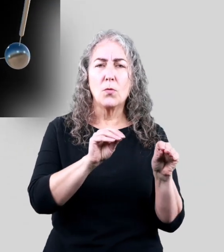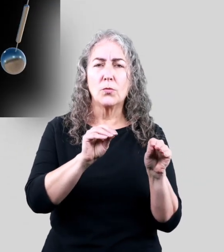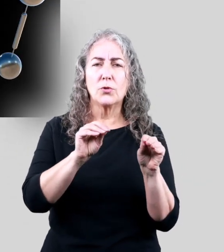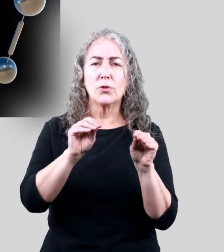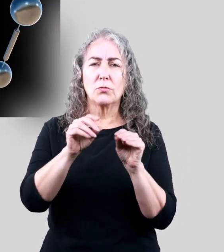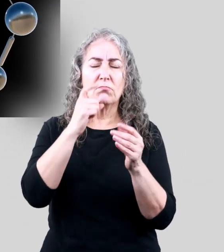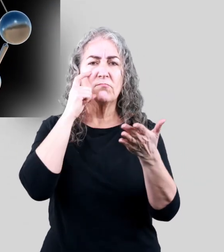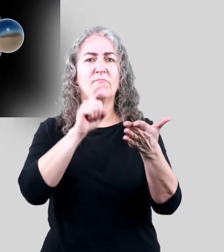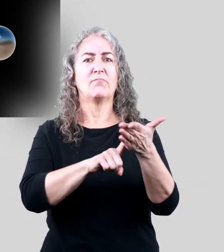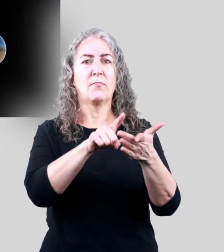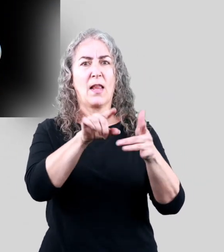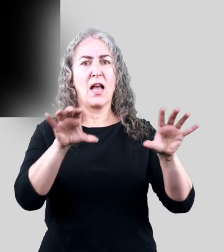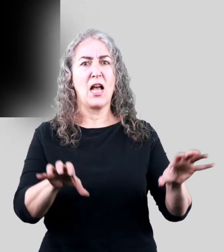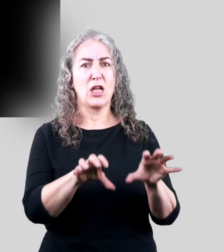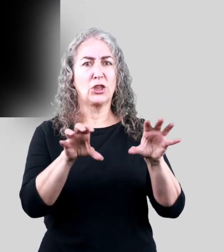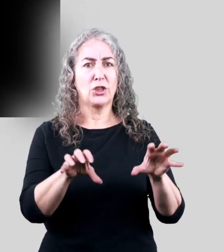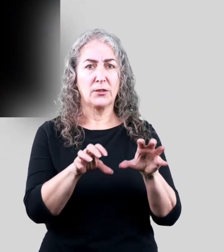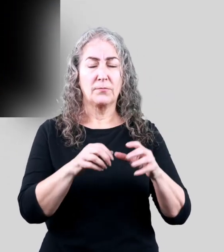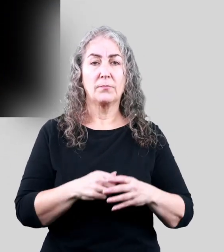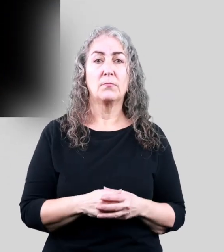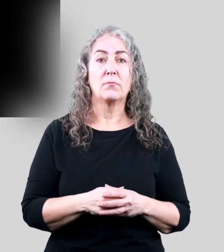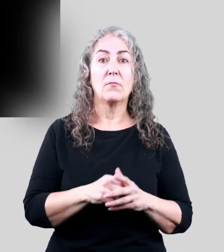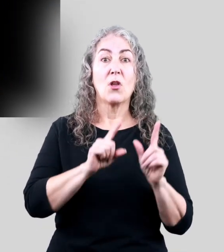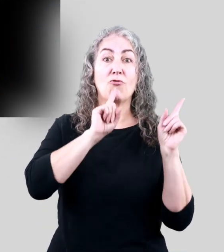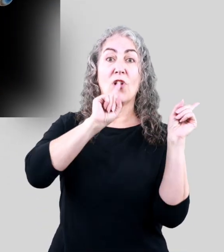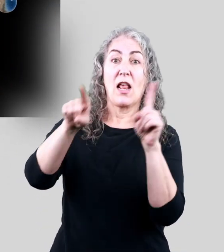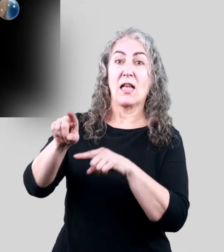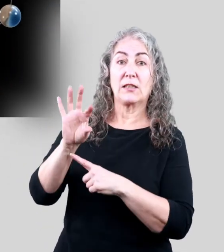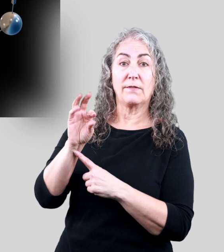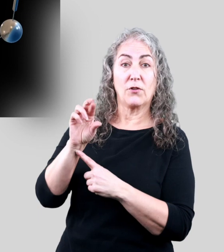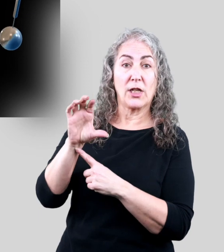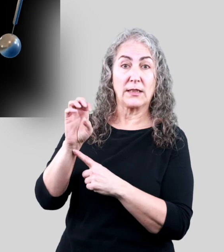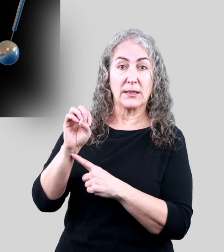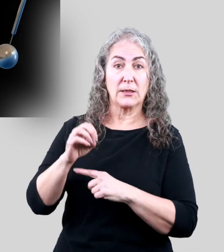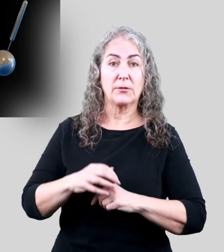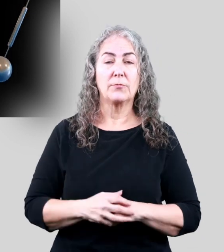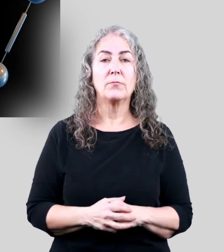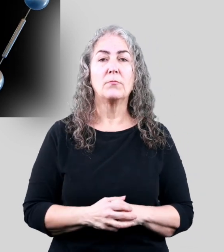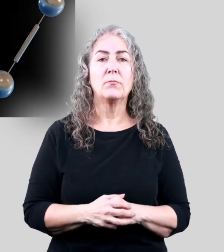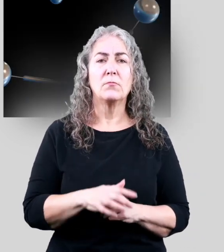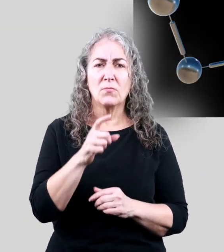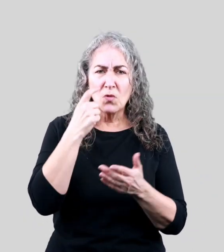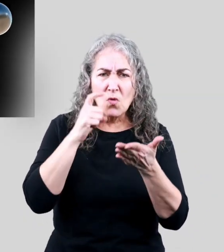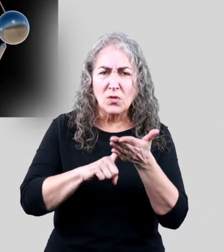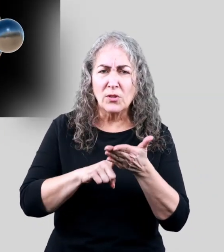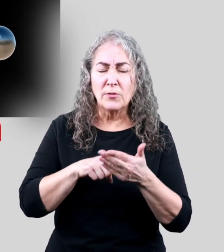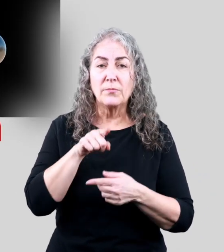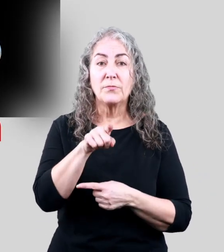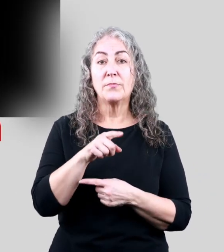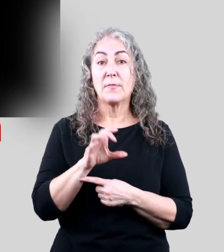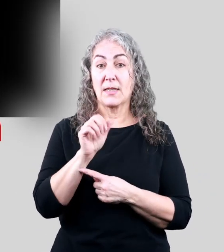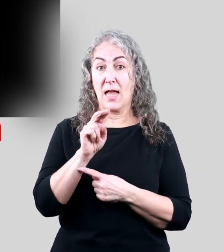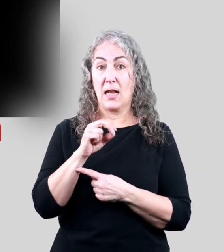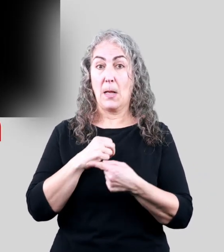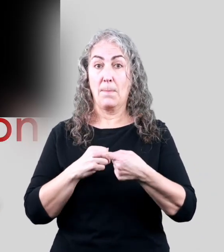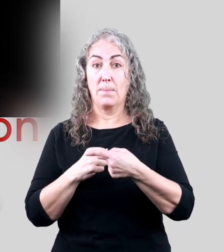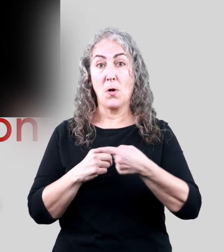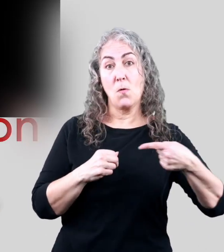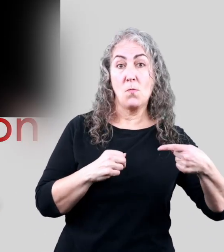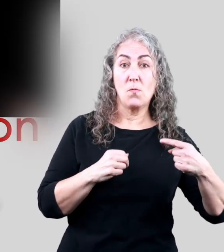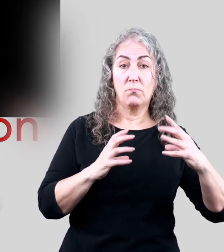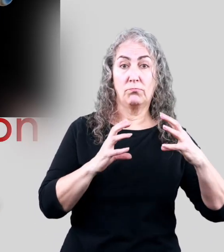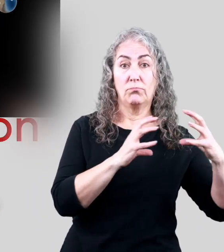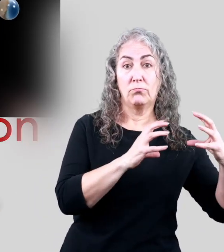things down and see if we can identify the action and reaction force. Did you notice that the cannon moved